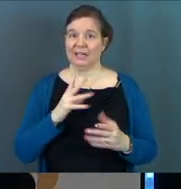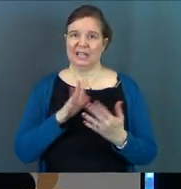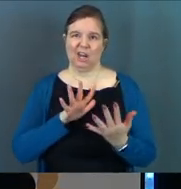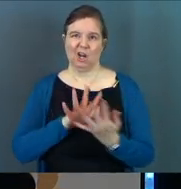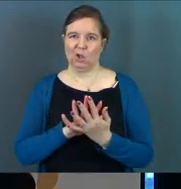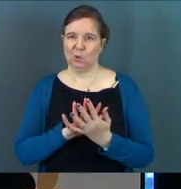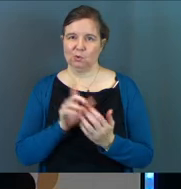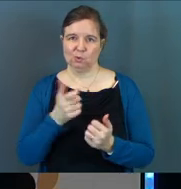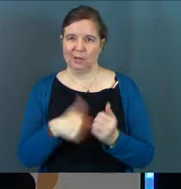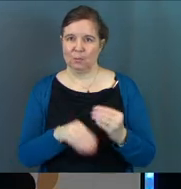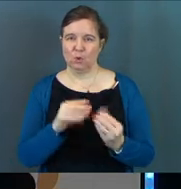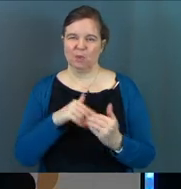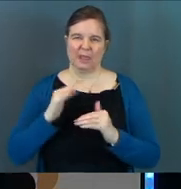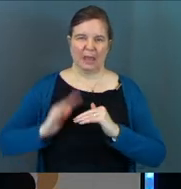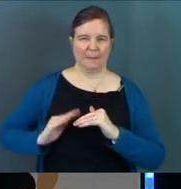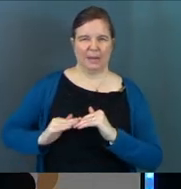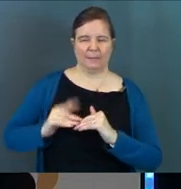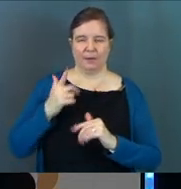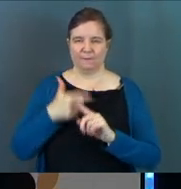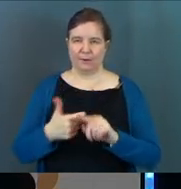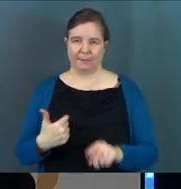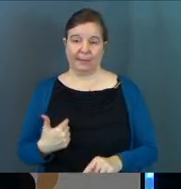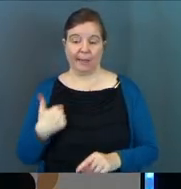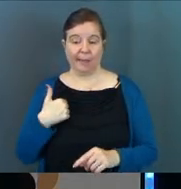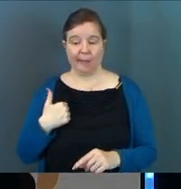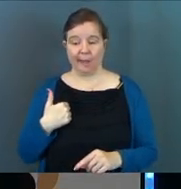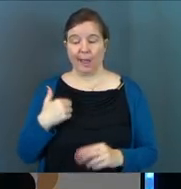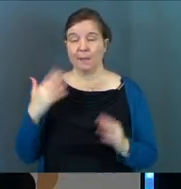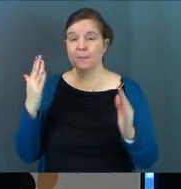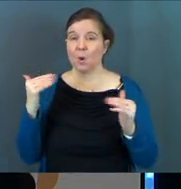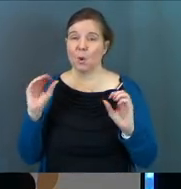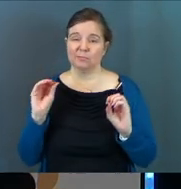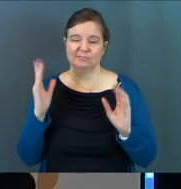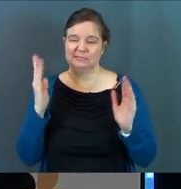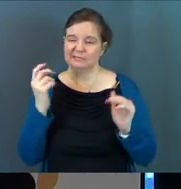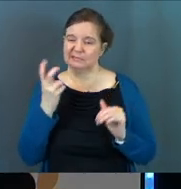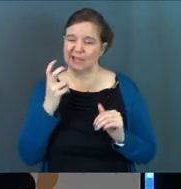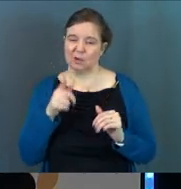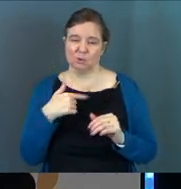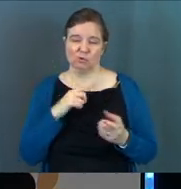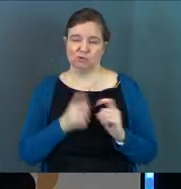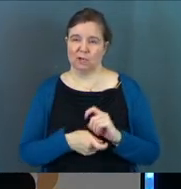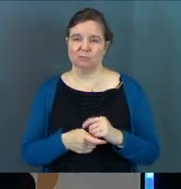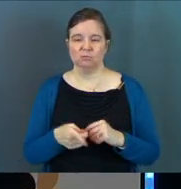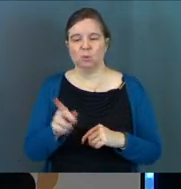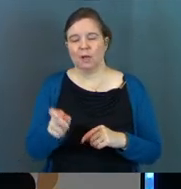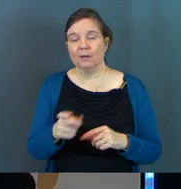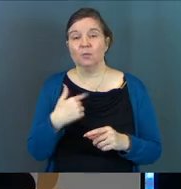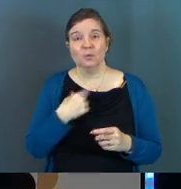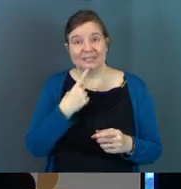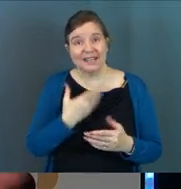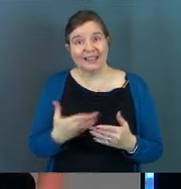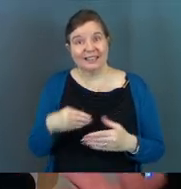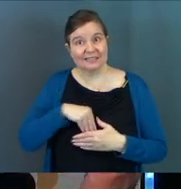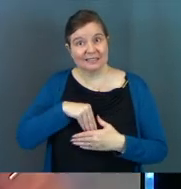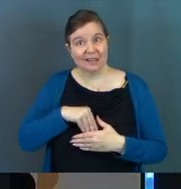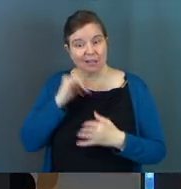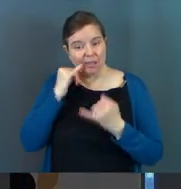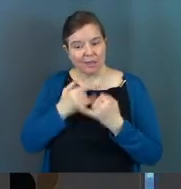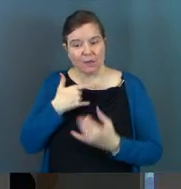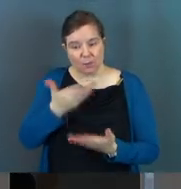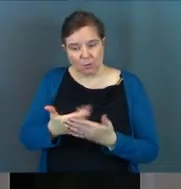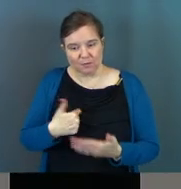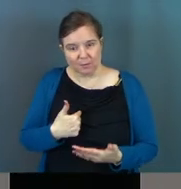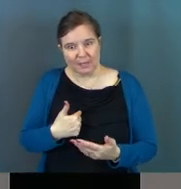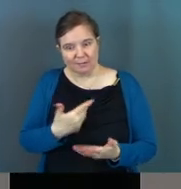going to get close to you. You're going to get the minimum from me. I'm hopeless that you'll ever change. You're going to have to, we say these things. They're going to have to